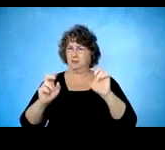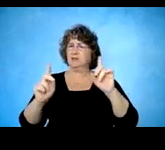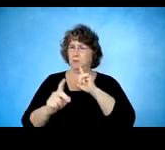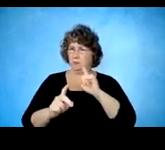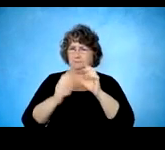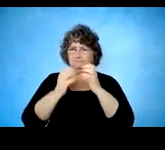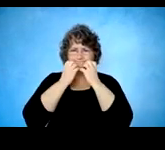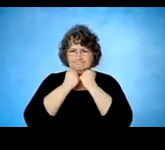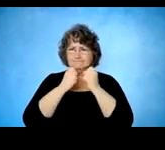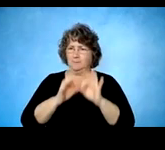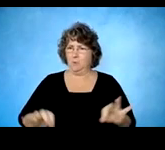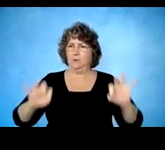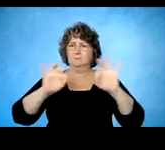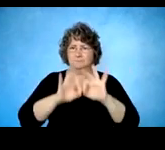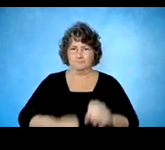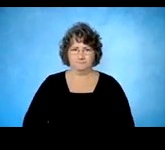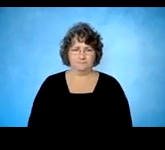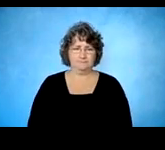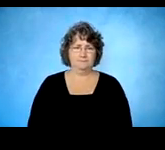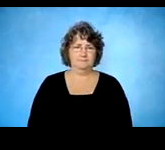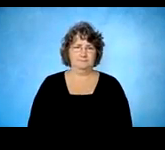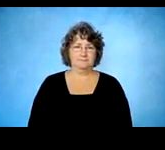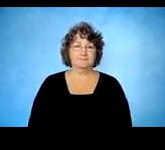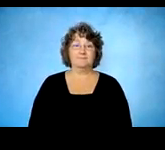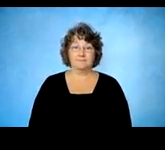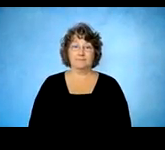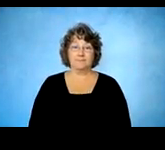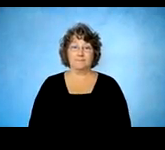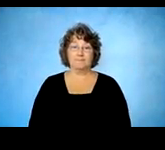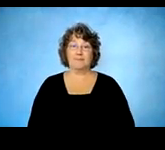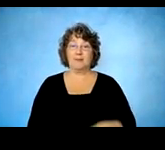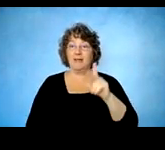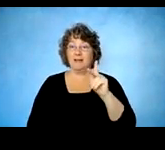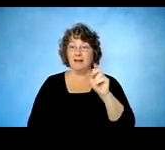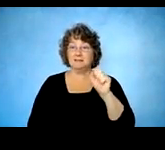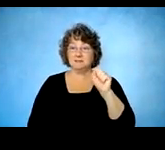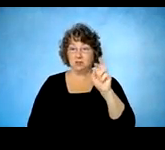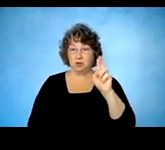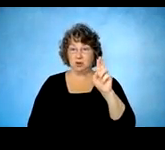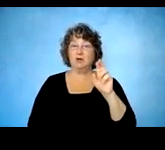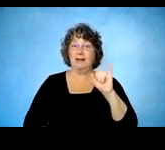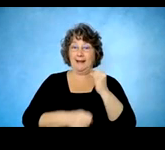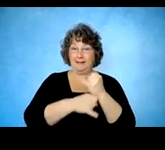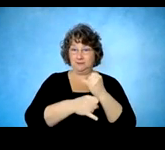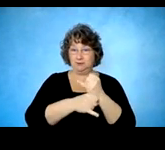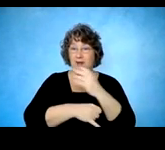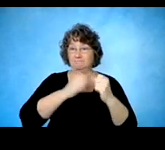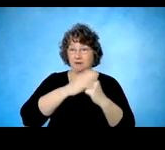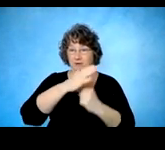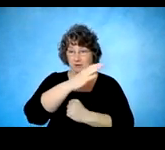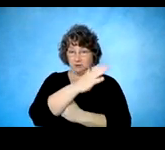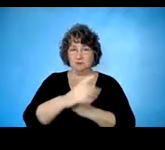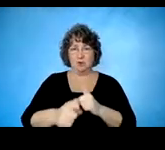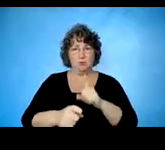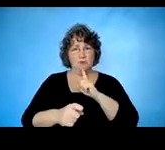Our, so Kessler Institute and Kessler Foundation. If we had a four hour program, we still wouldn't finish this, the depth of this relationship.